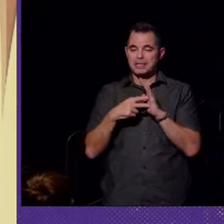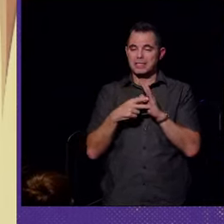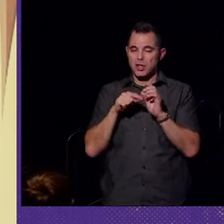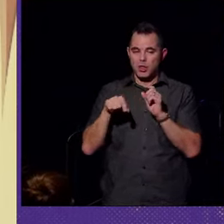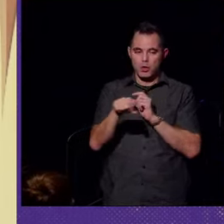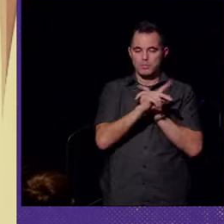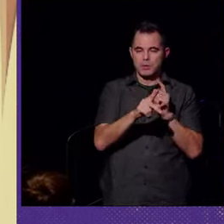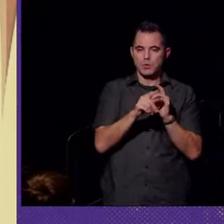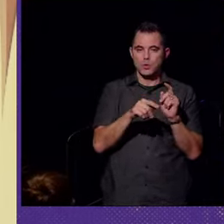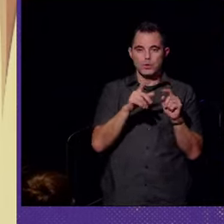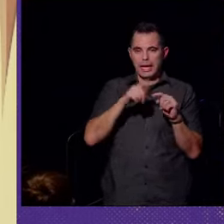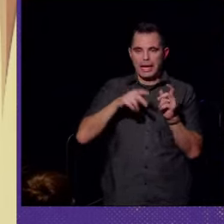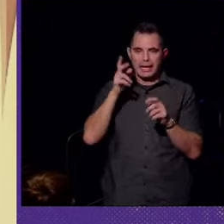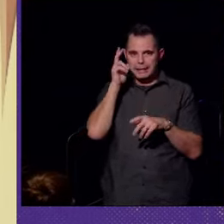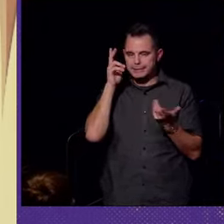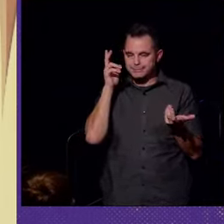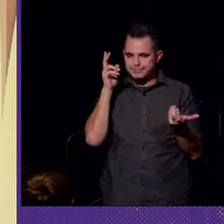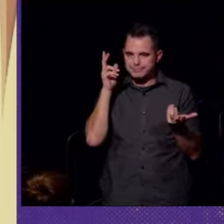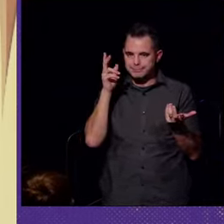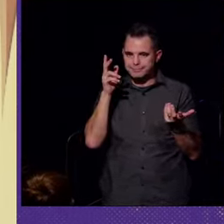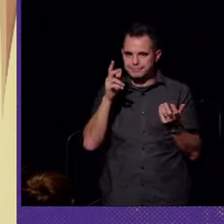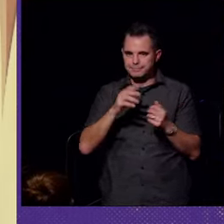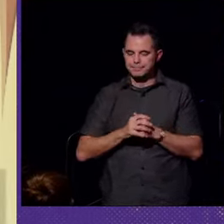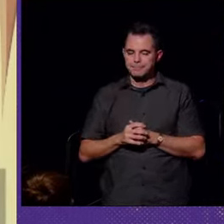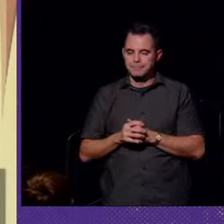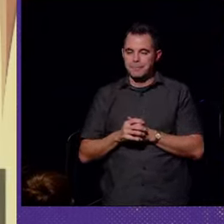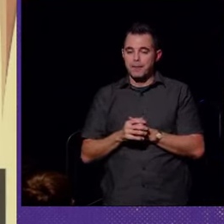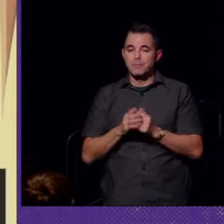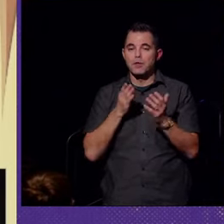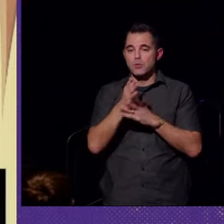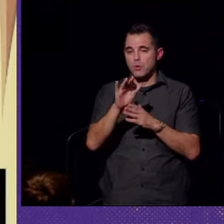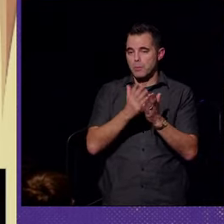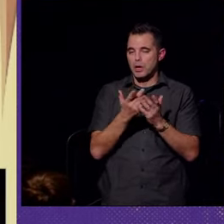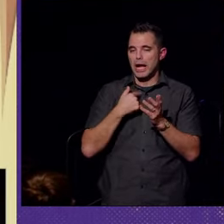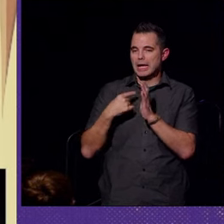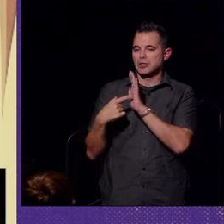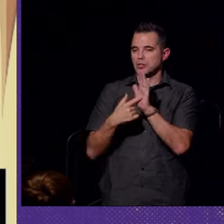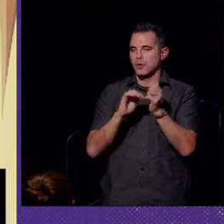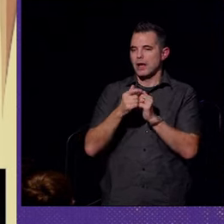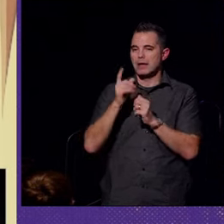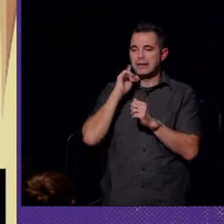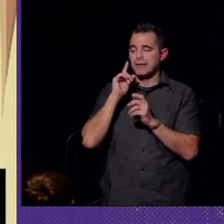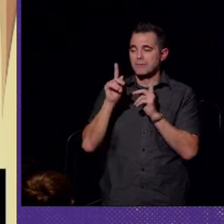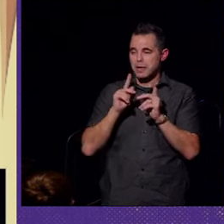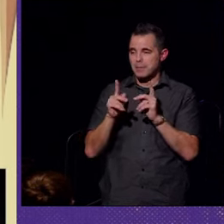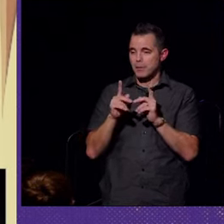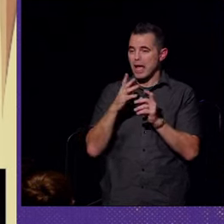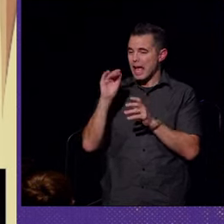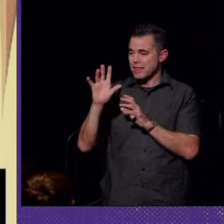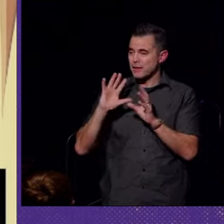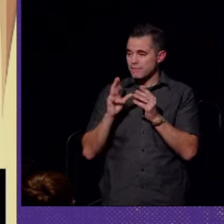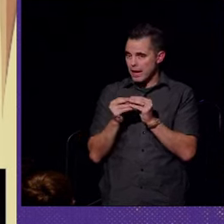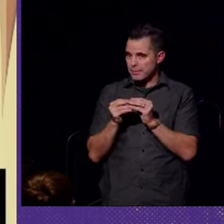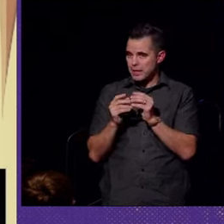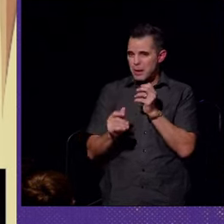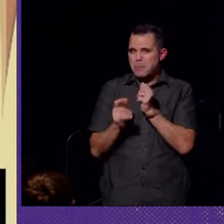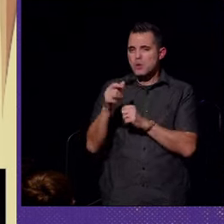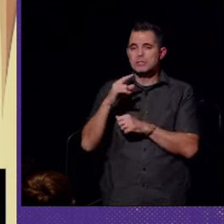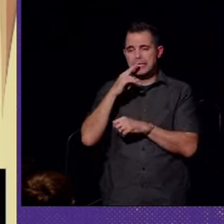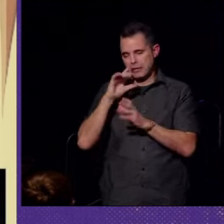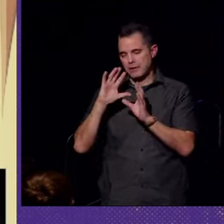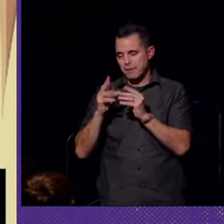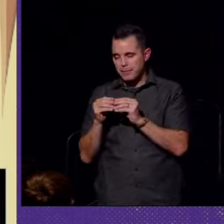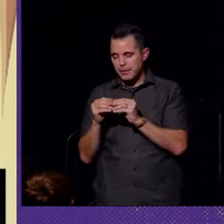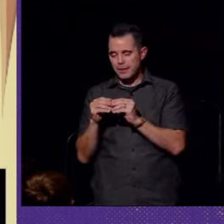to those who could hardly hear. But through the book, I show how deaf people and their families, mostly hearing